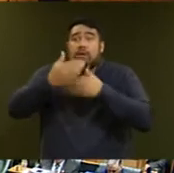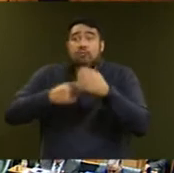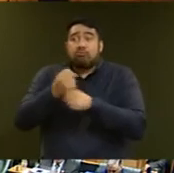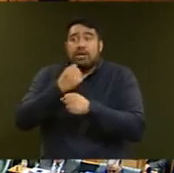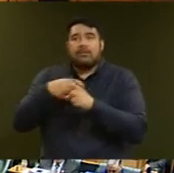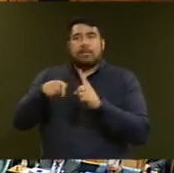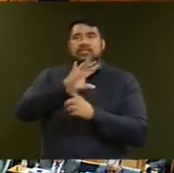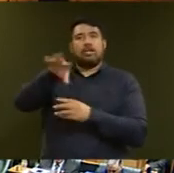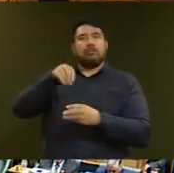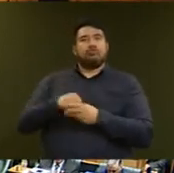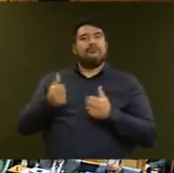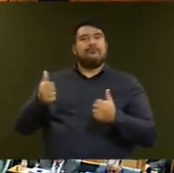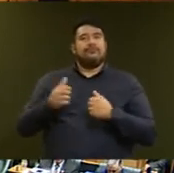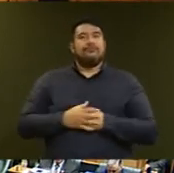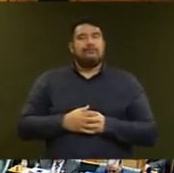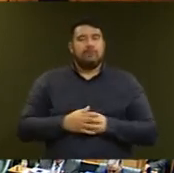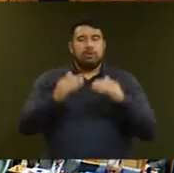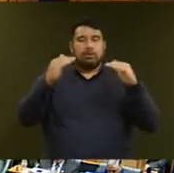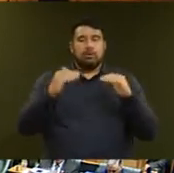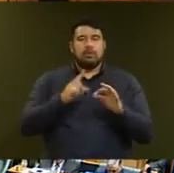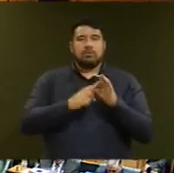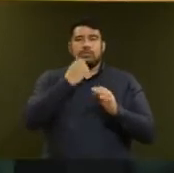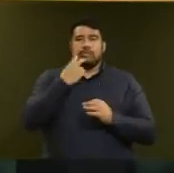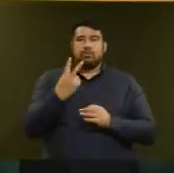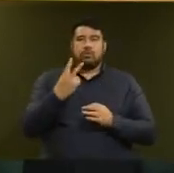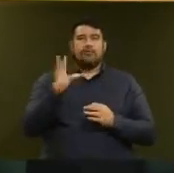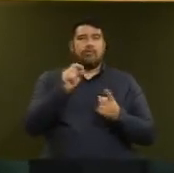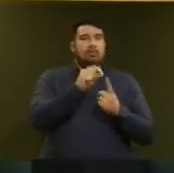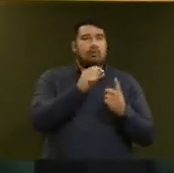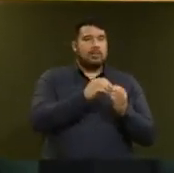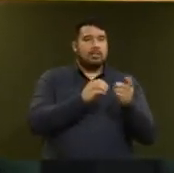Question number two, the Honourable Paula Benner. My question is to the Prime Minister. Does she stay in the